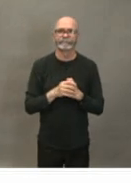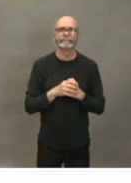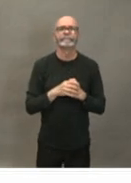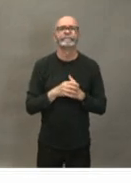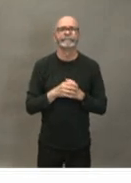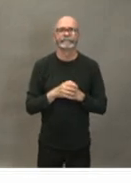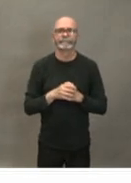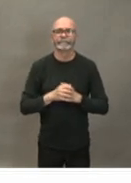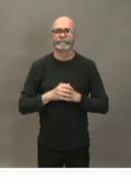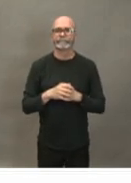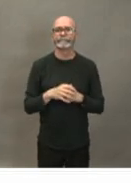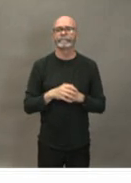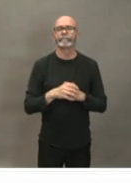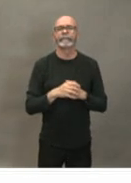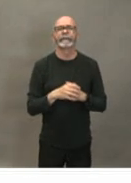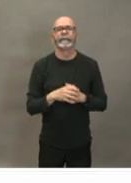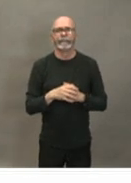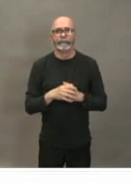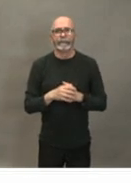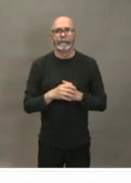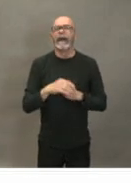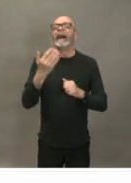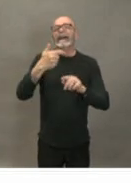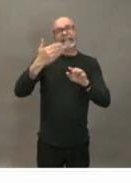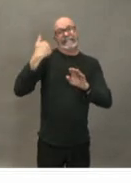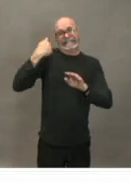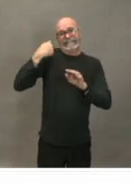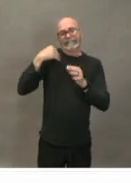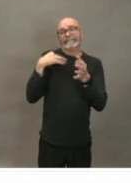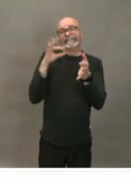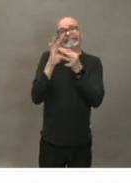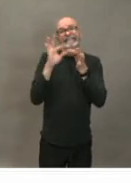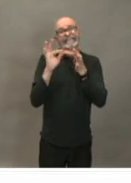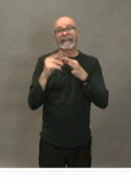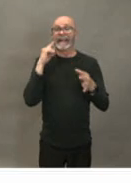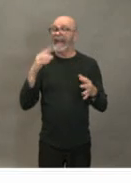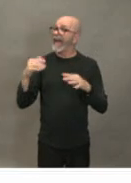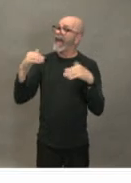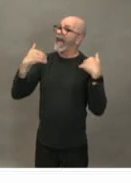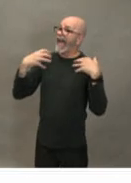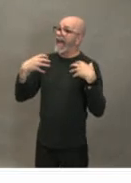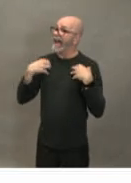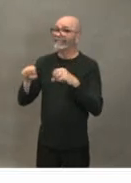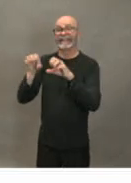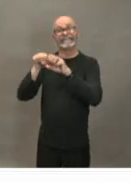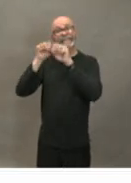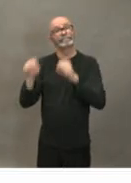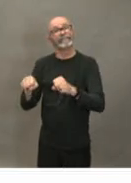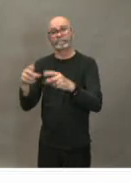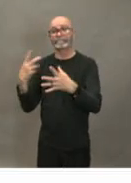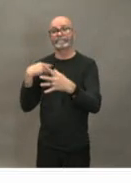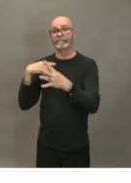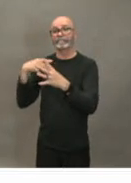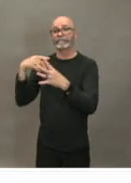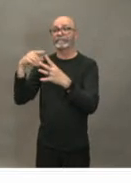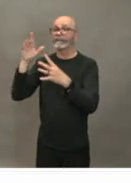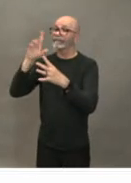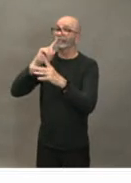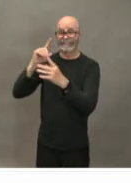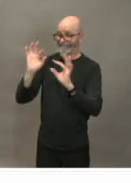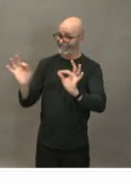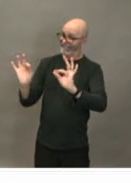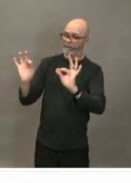earlier this becomes not just a health system event we need all government departments and we're working now to engage across